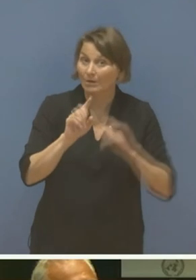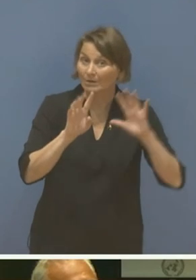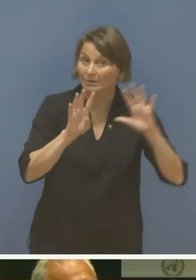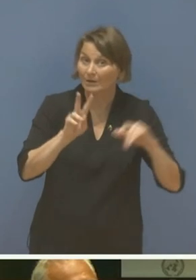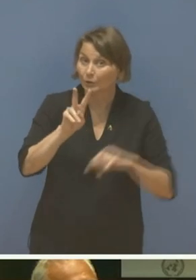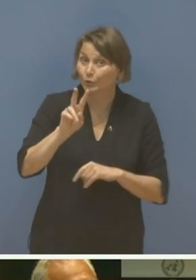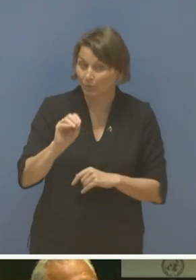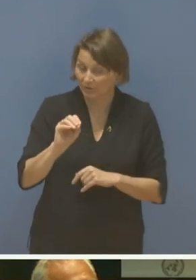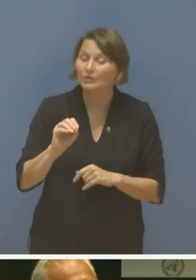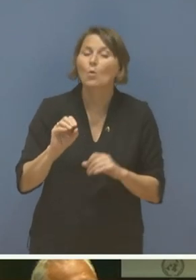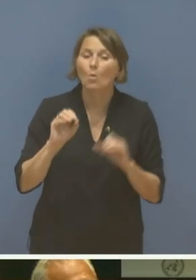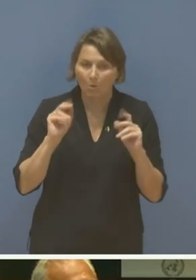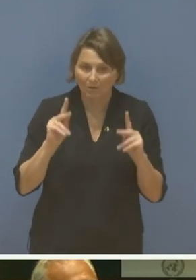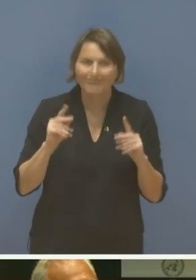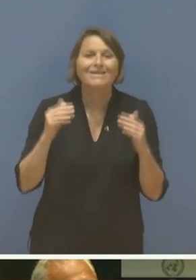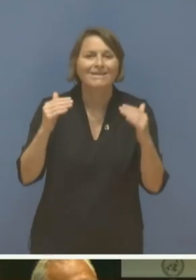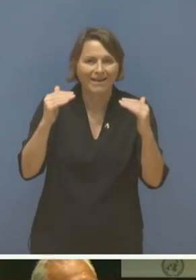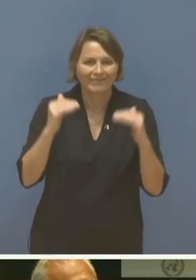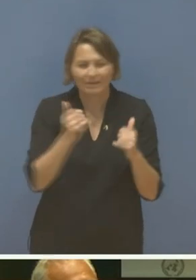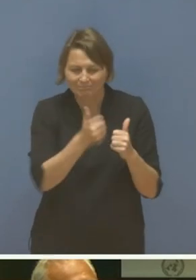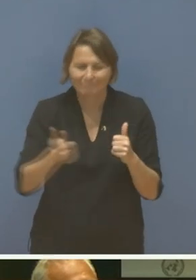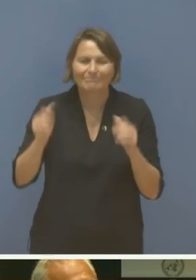May 1920 by the Supreme Allied Council.